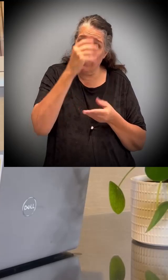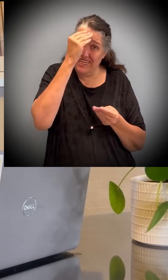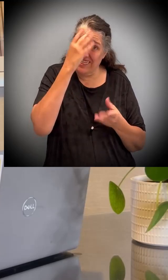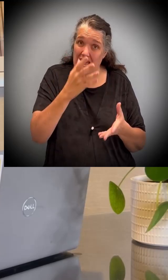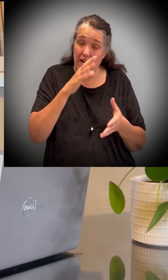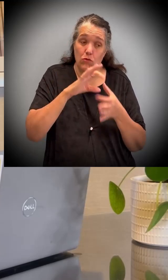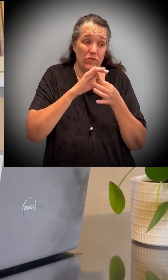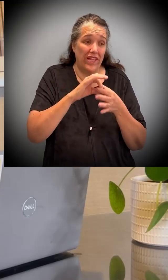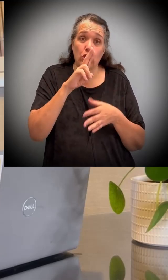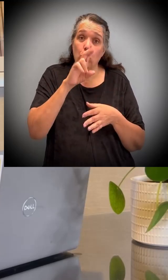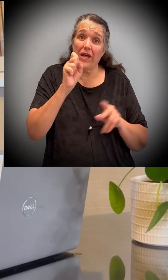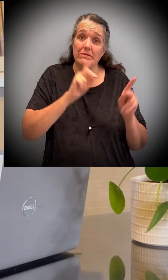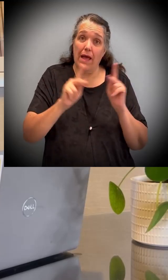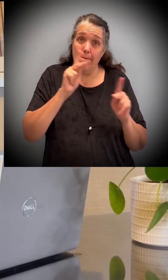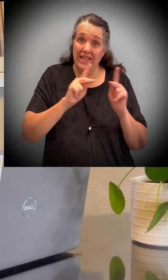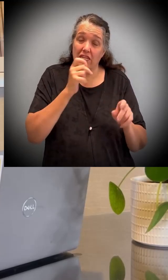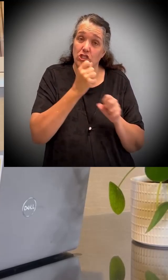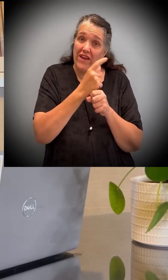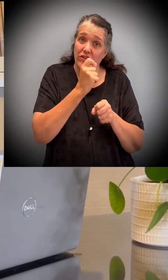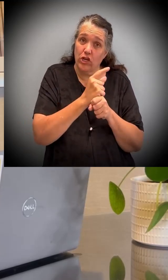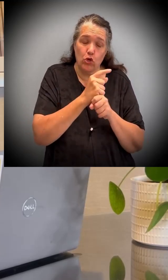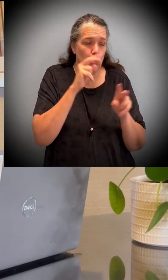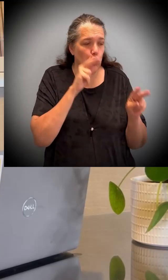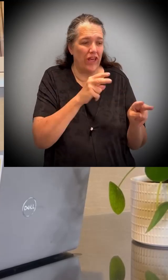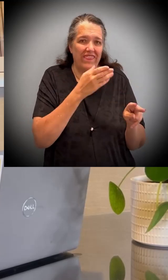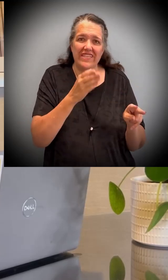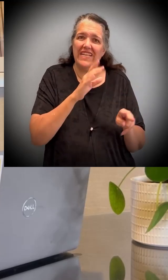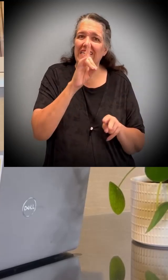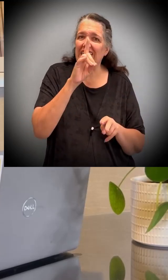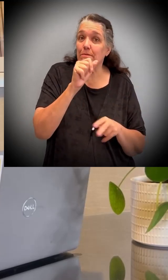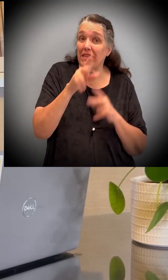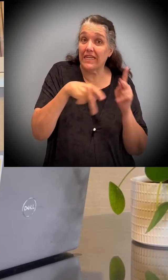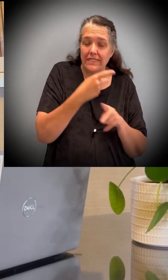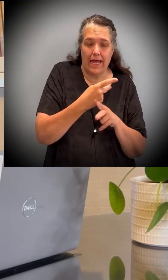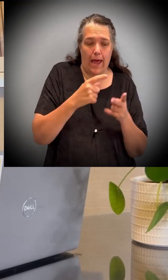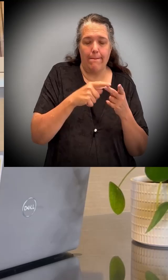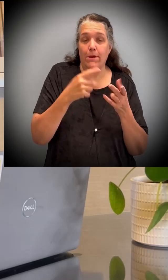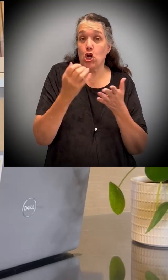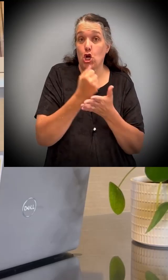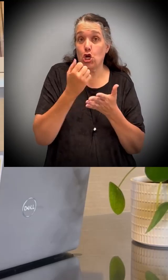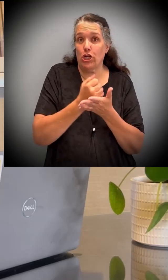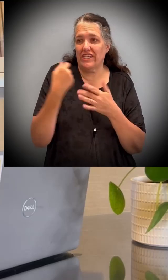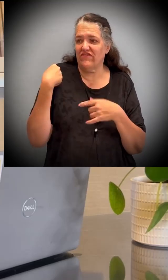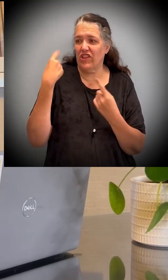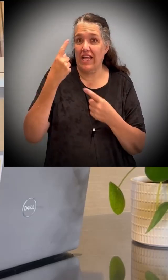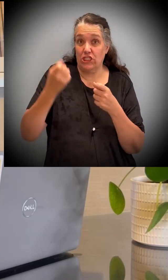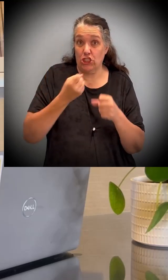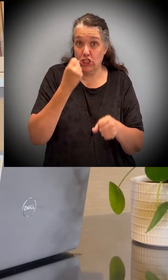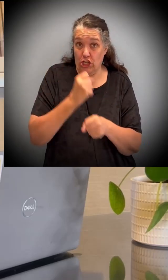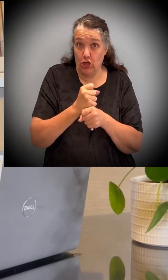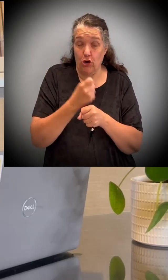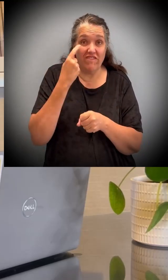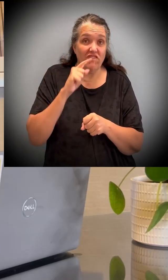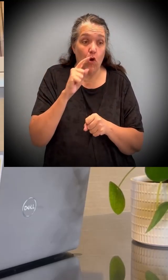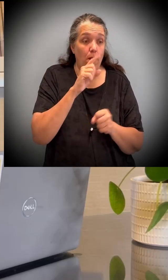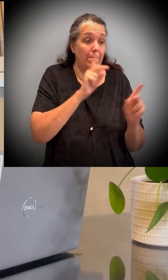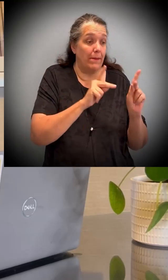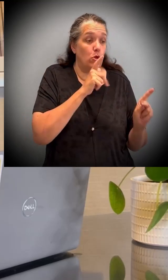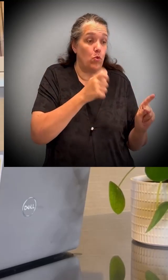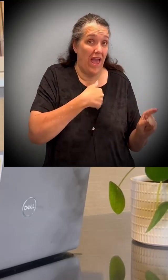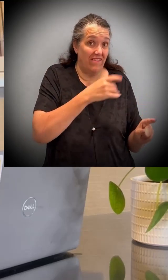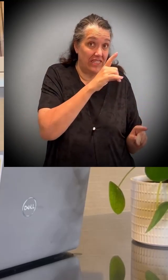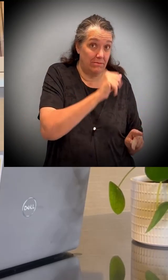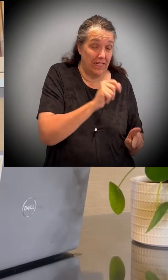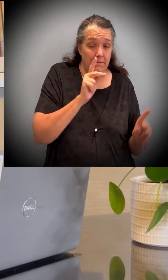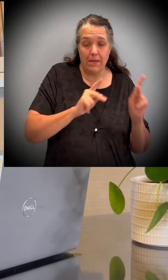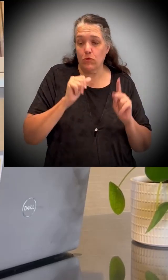where you can discover characteristics such as disability type or median earnings in the past 12 months for people with a disability versus without a disability.